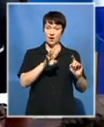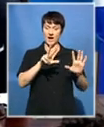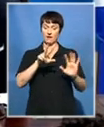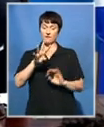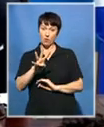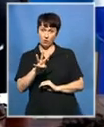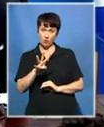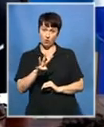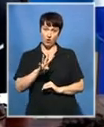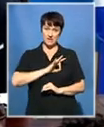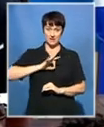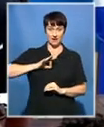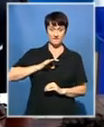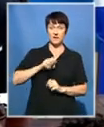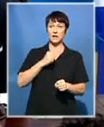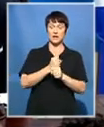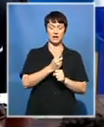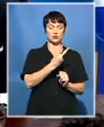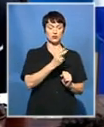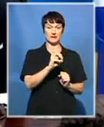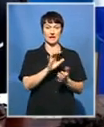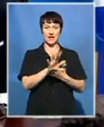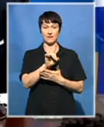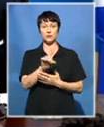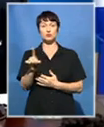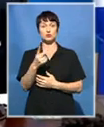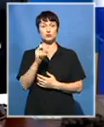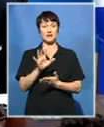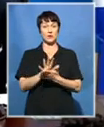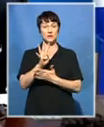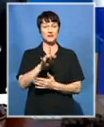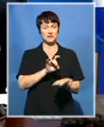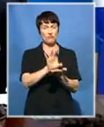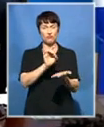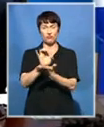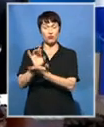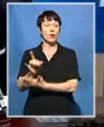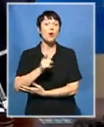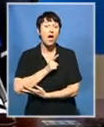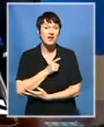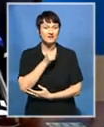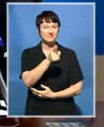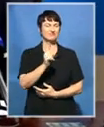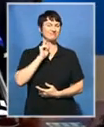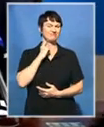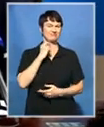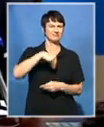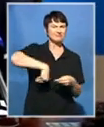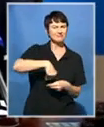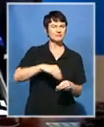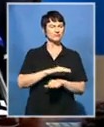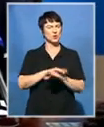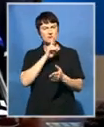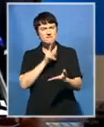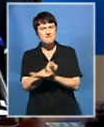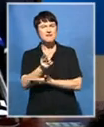dismissed from the city of Cape Town between 2011 and 2014 for various transgressions including corruption, unethical